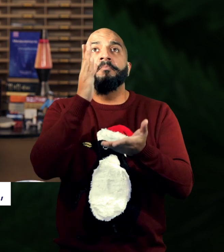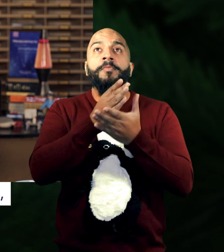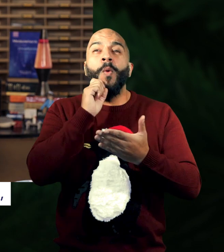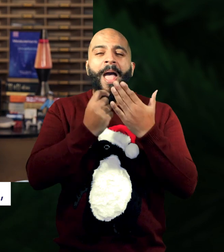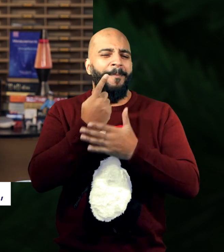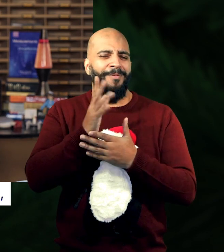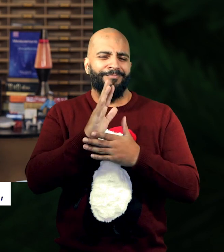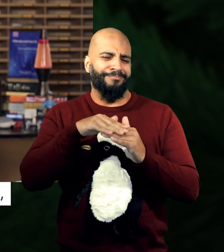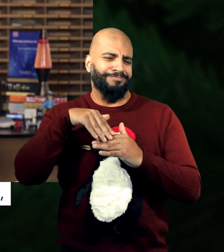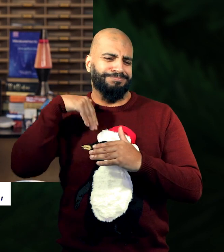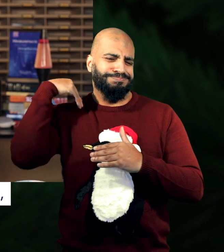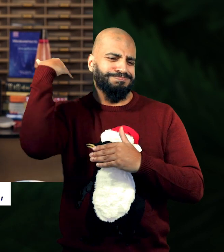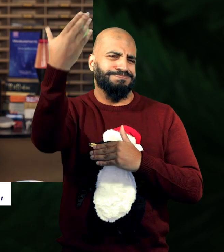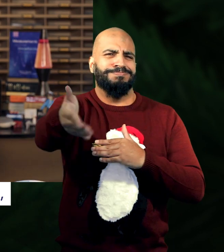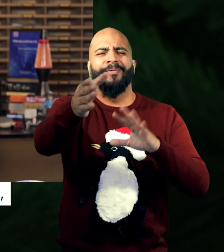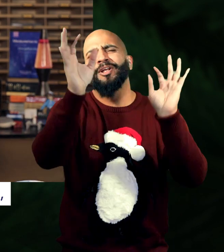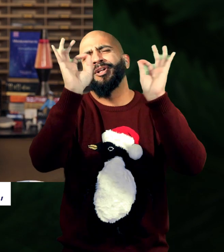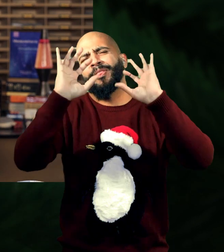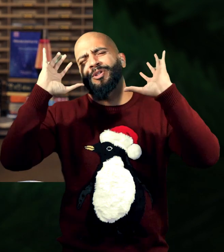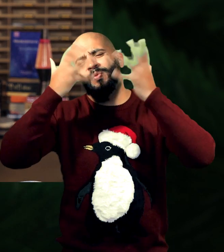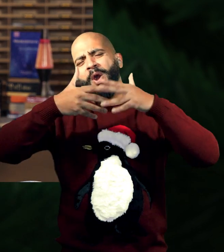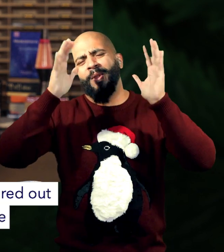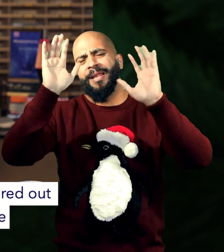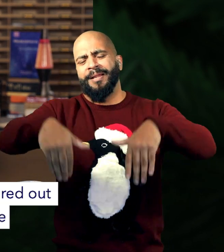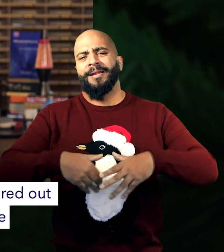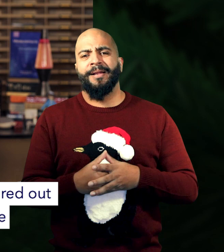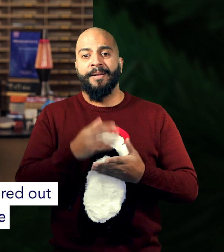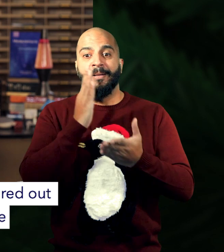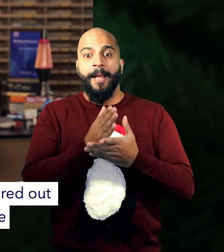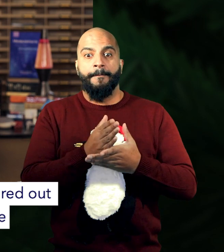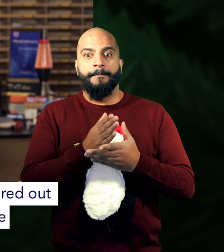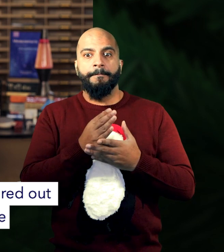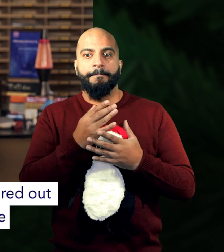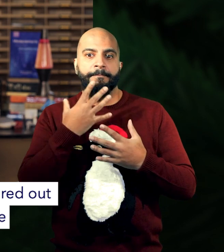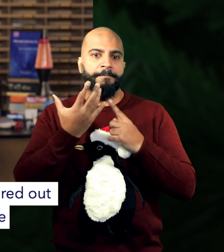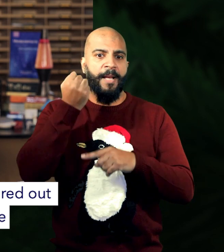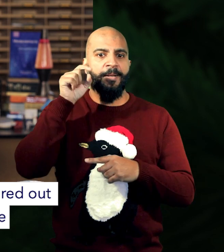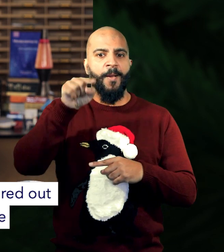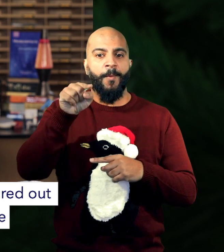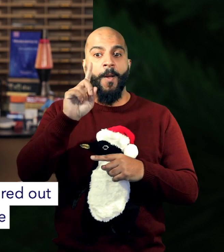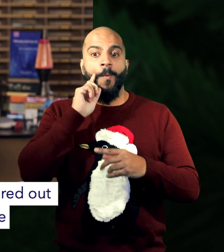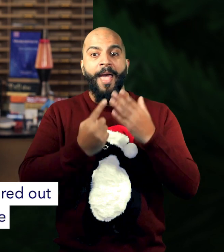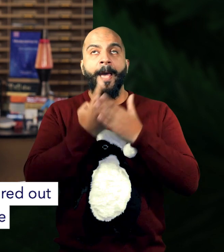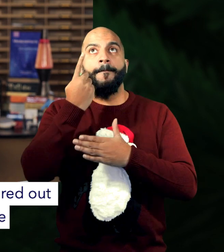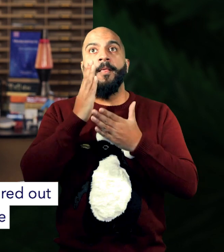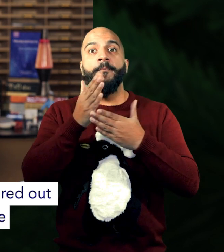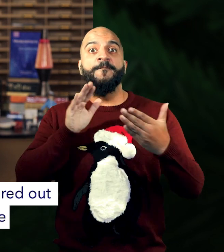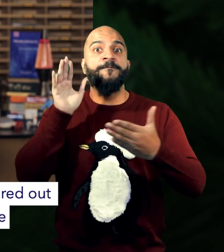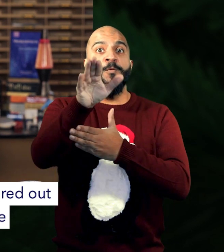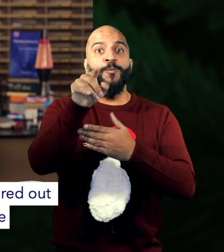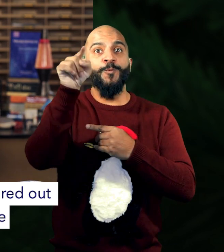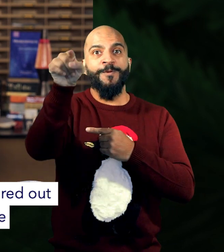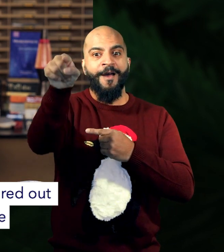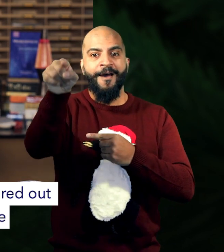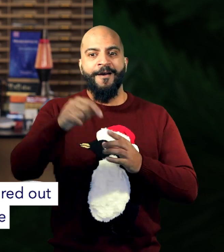again, this won't happen for a very long time, so nothing for us to worry about. But I think it's pretty astounding that we've probably figured out what will